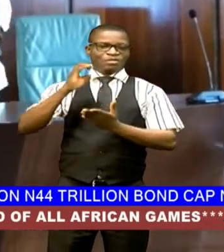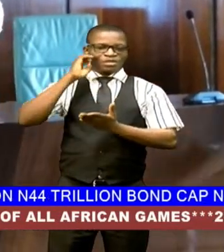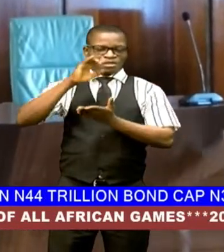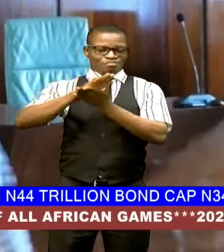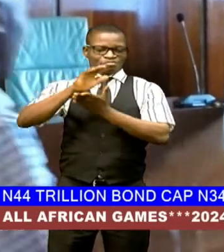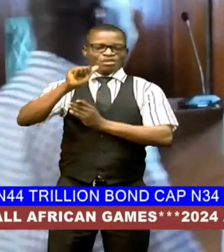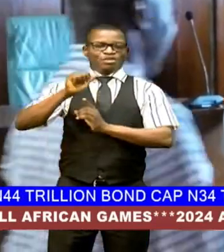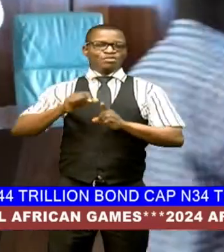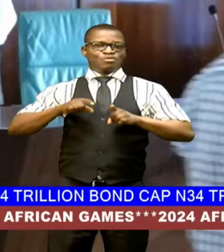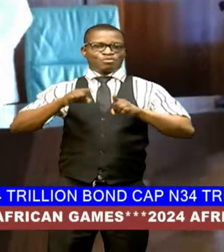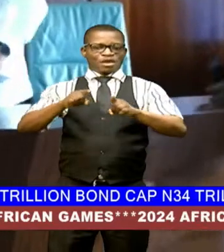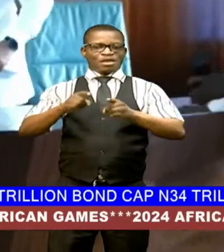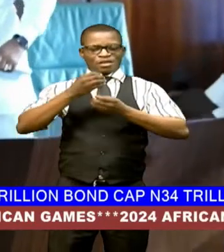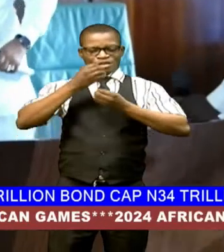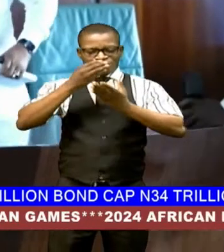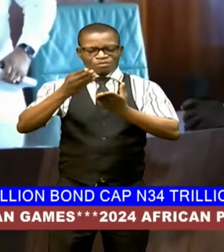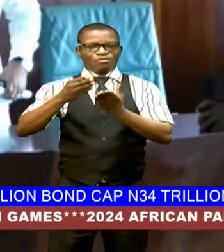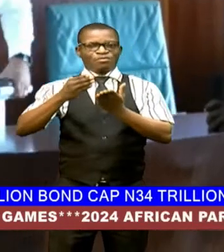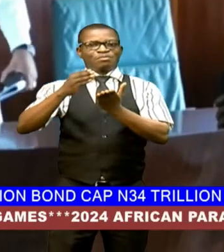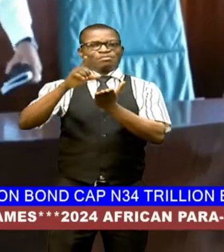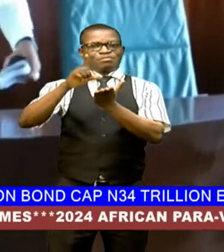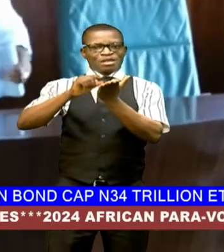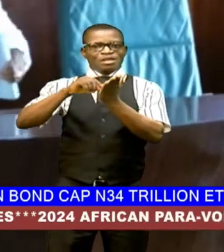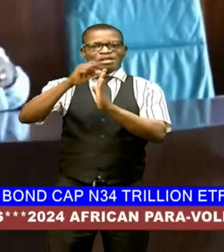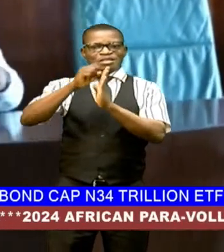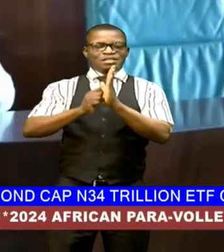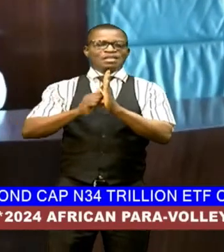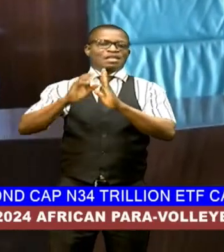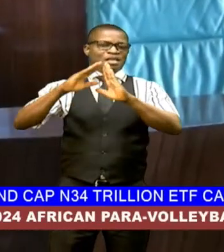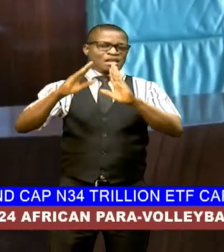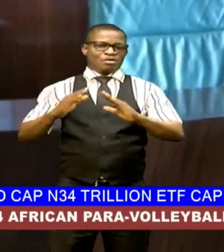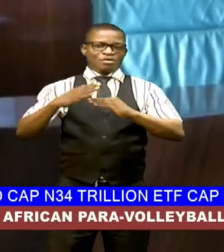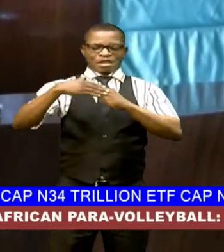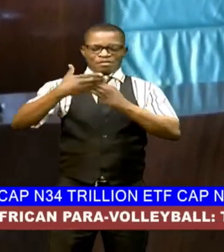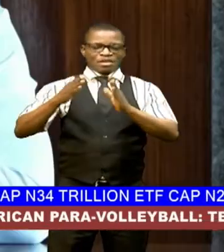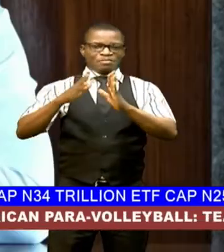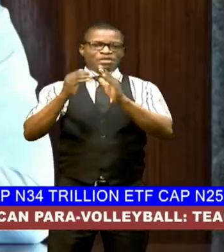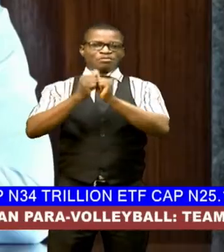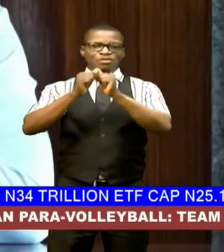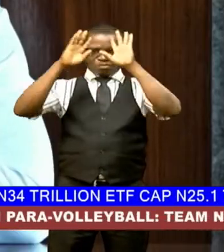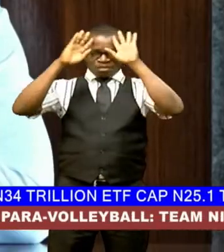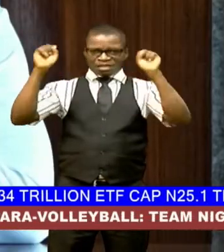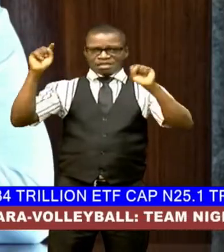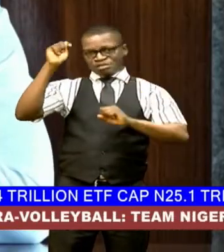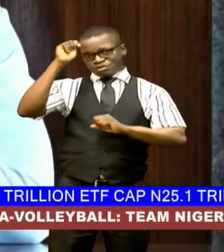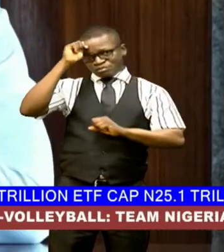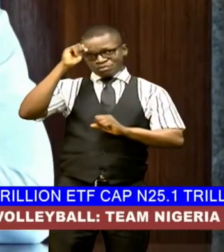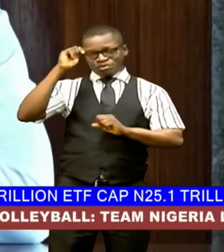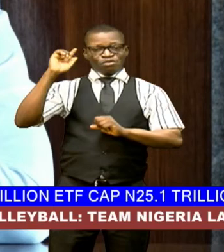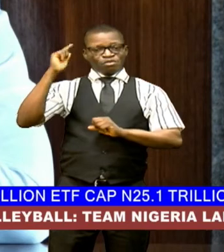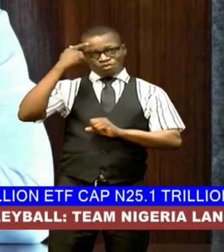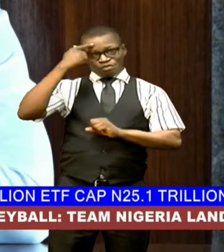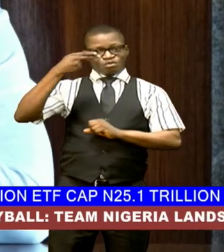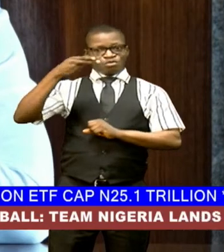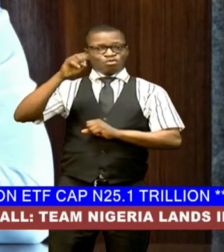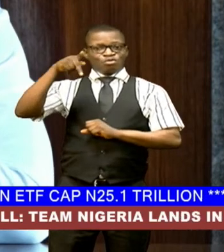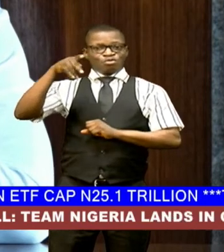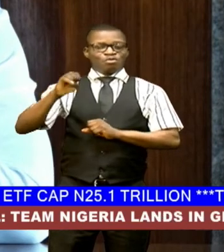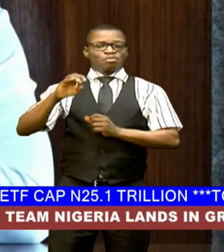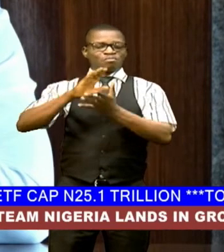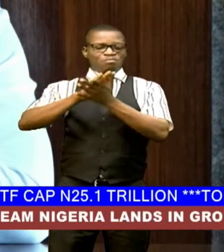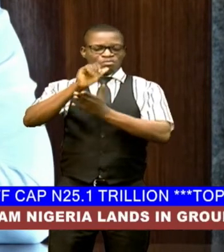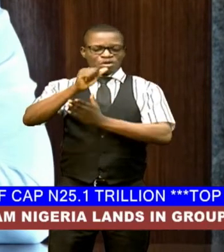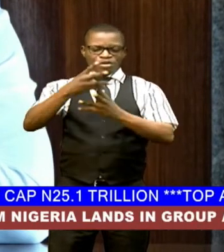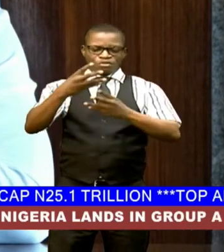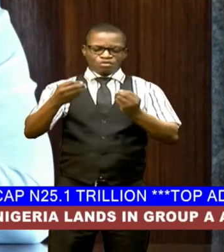state house correspondents after his meeting with president bolatin umbo at the state house governor uzadima believes the solutions to